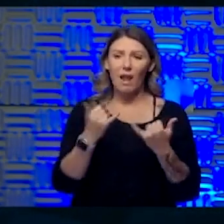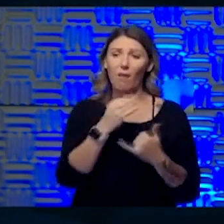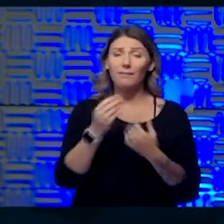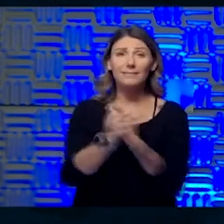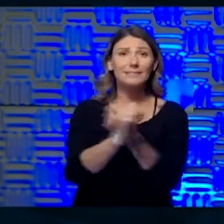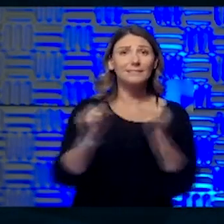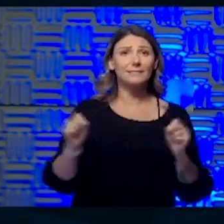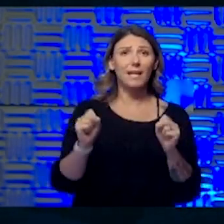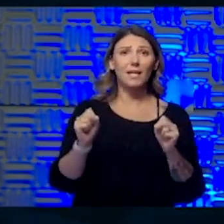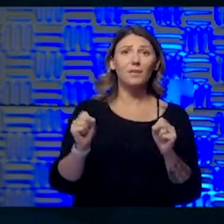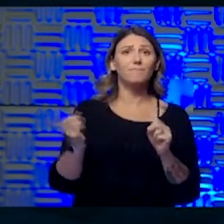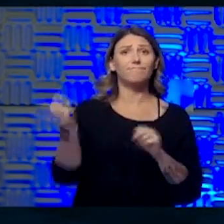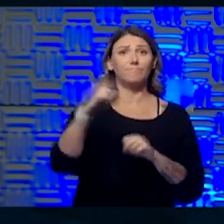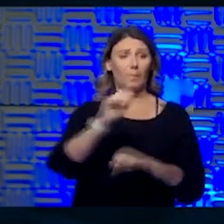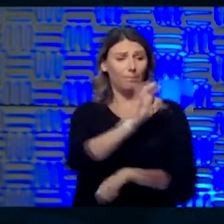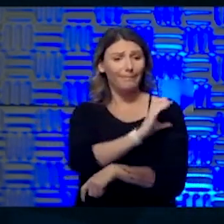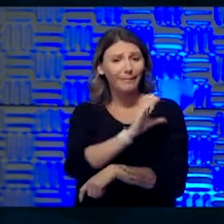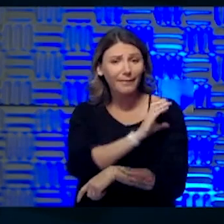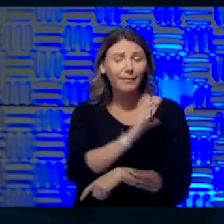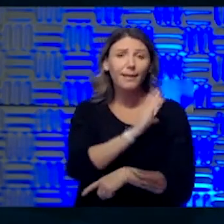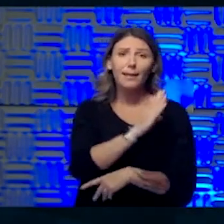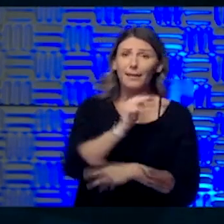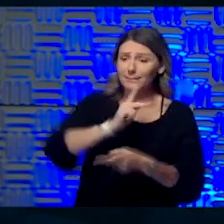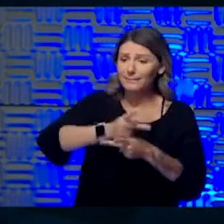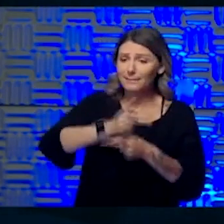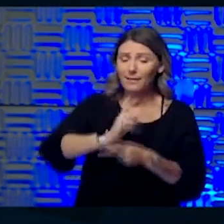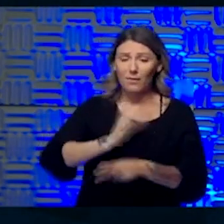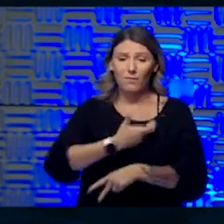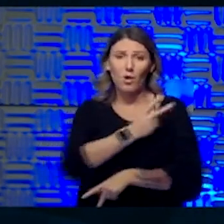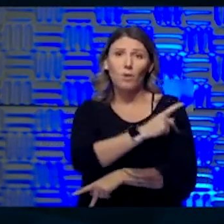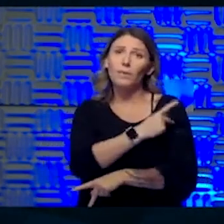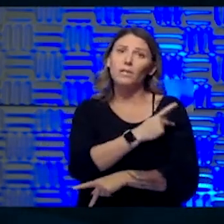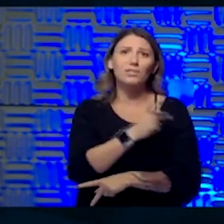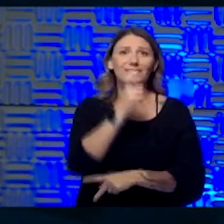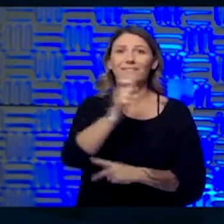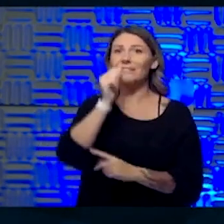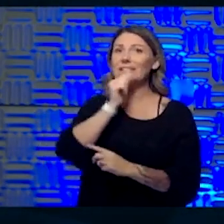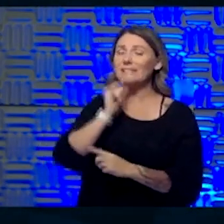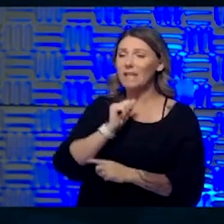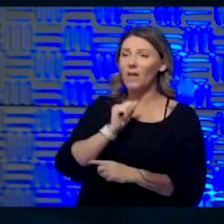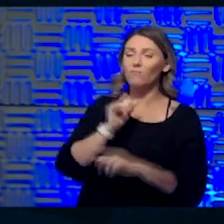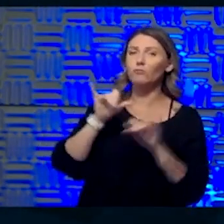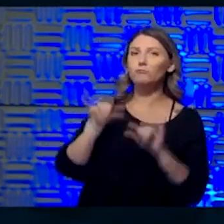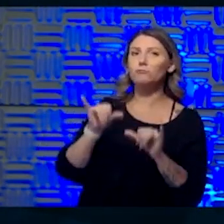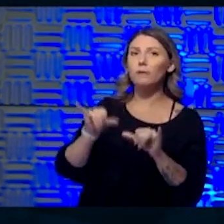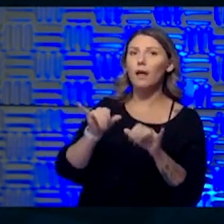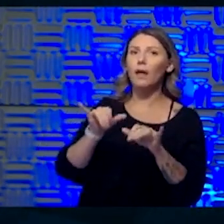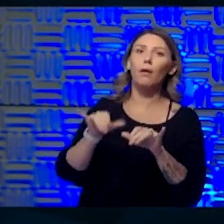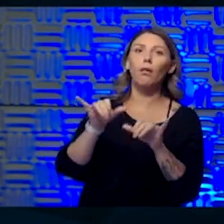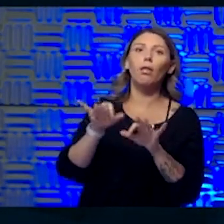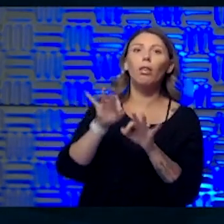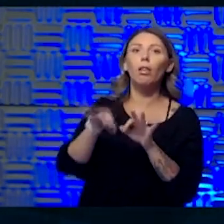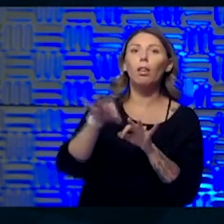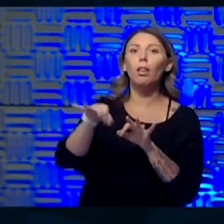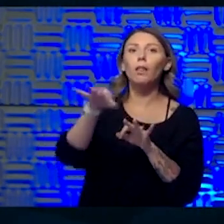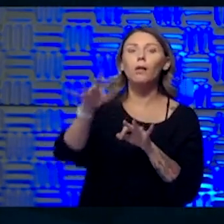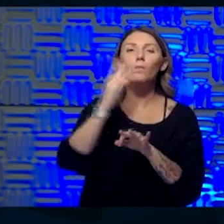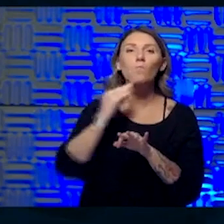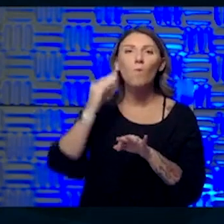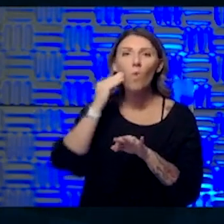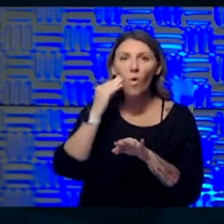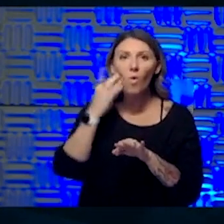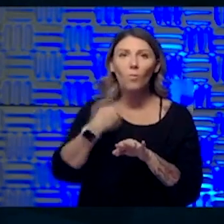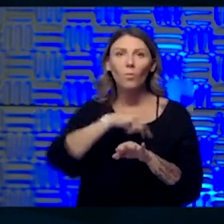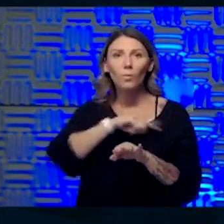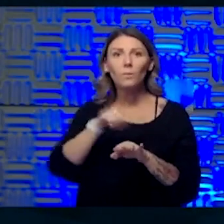absolutely, you know, want to take care of our patients. We don't want you to suffer at home. We can see you and we want to see you and we're doing